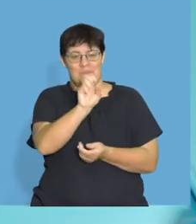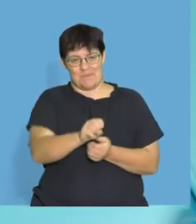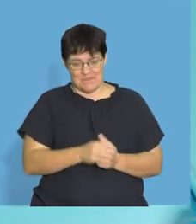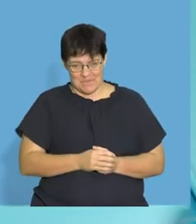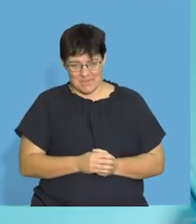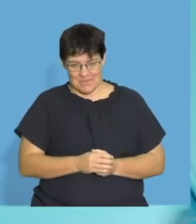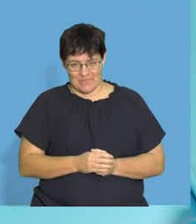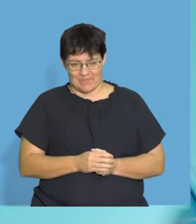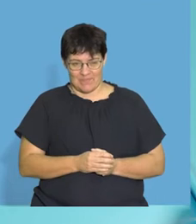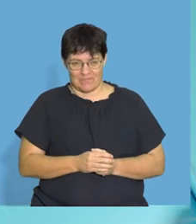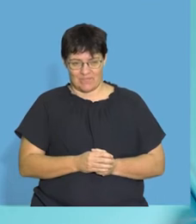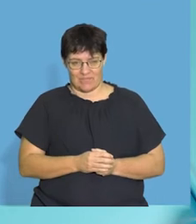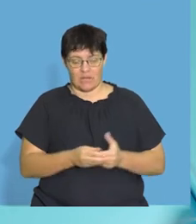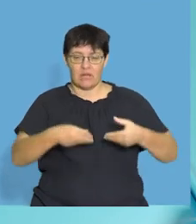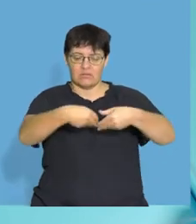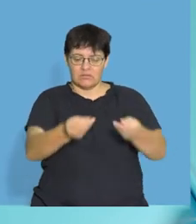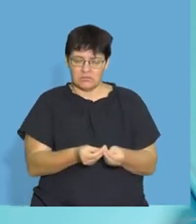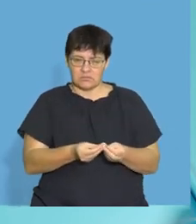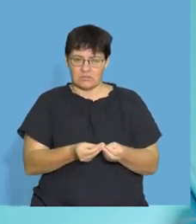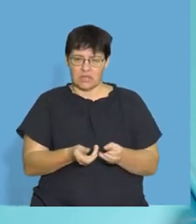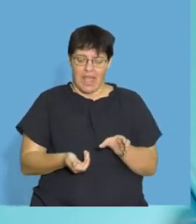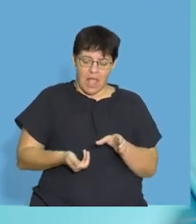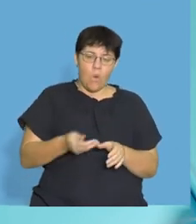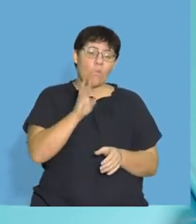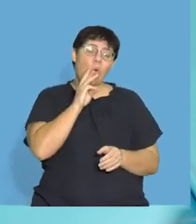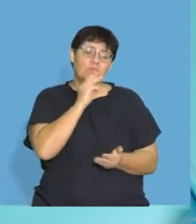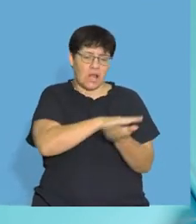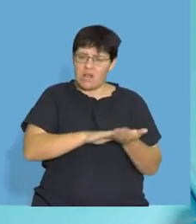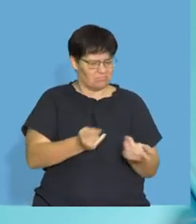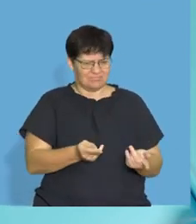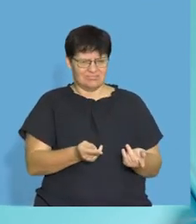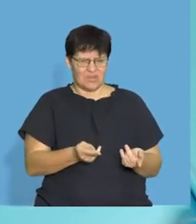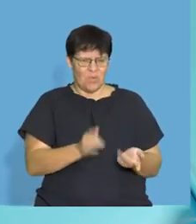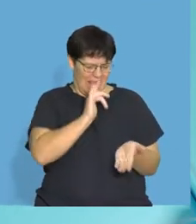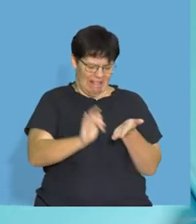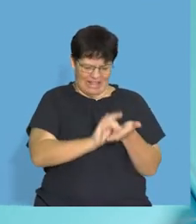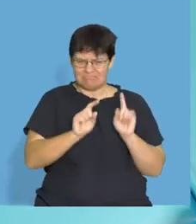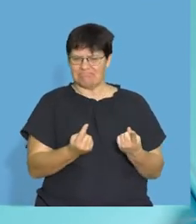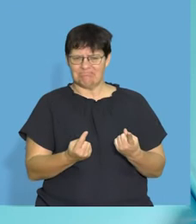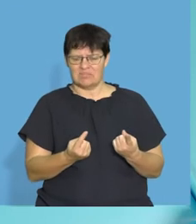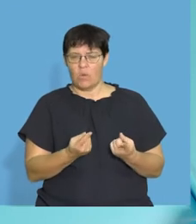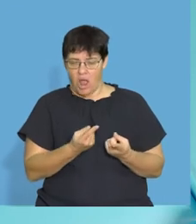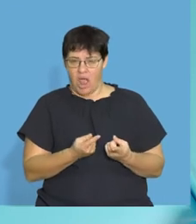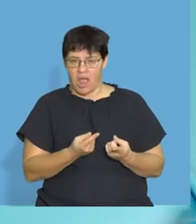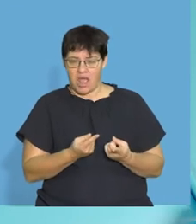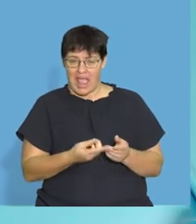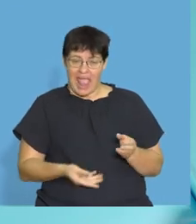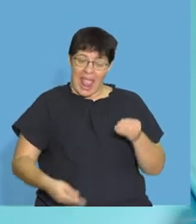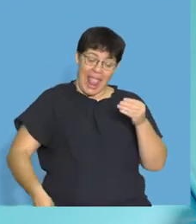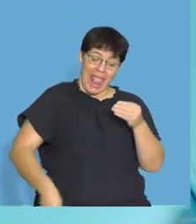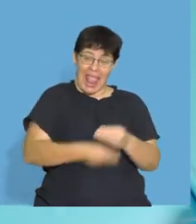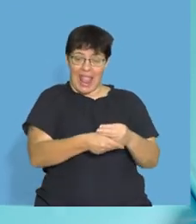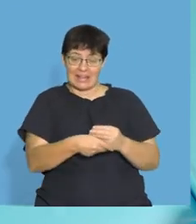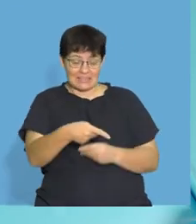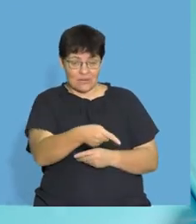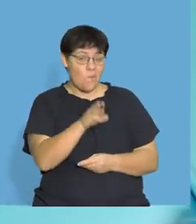Soap. When you wash the dishes, what do you need to add to get the fat away? Because it doesn't dissolve